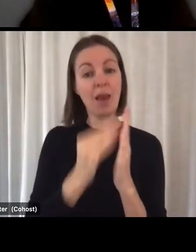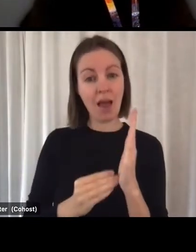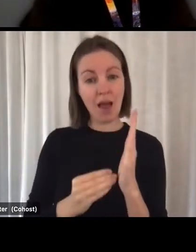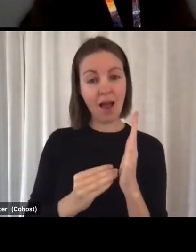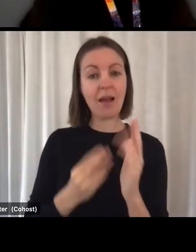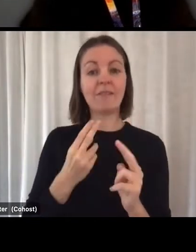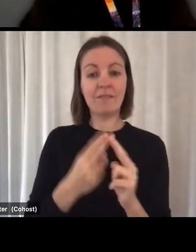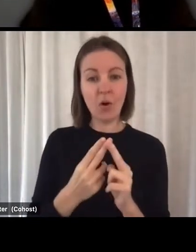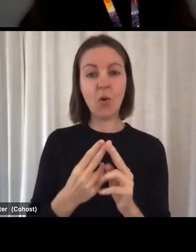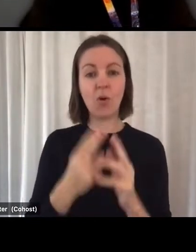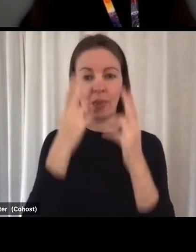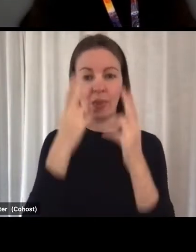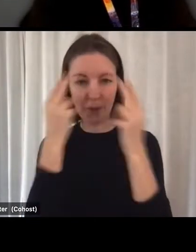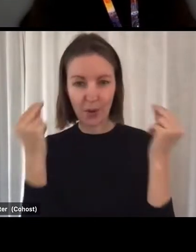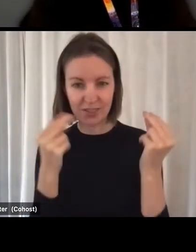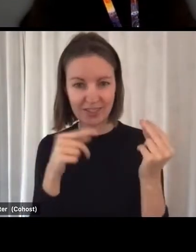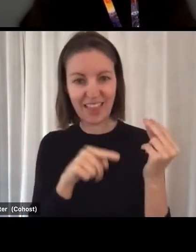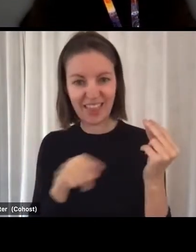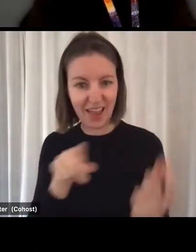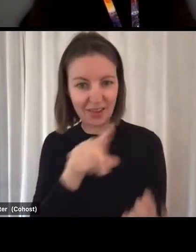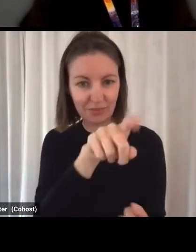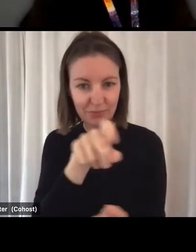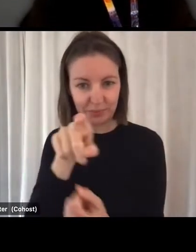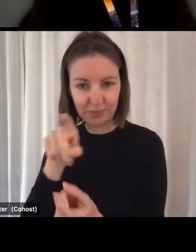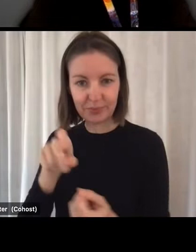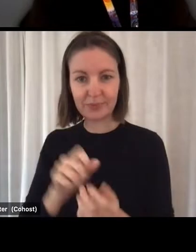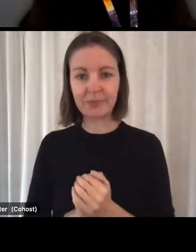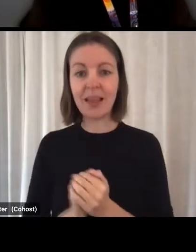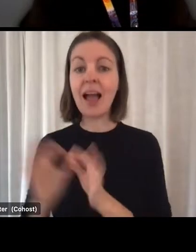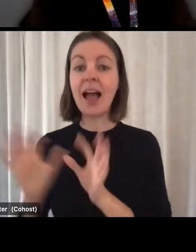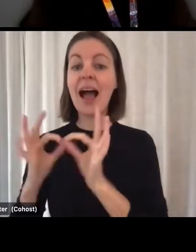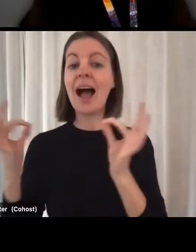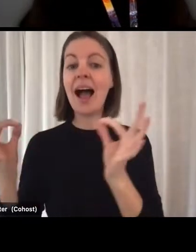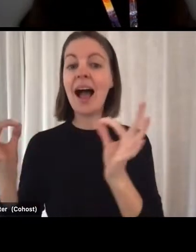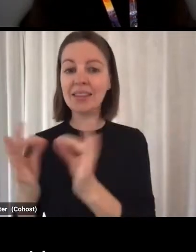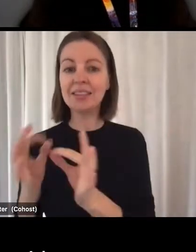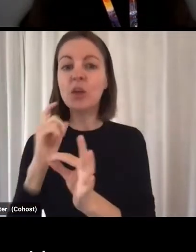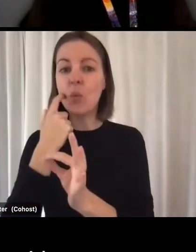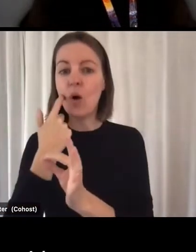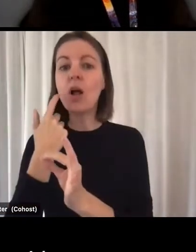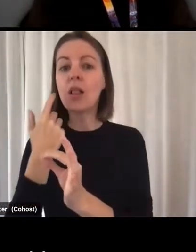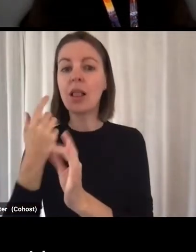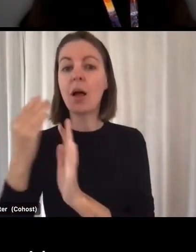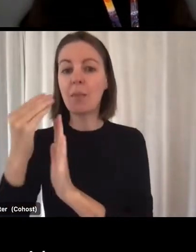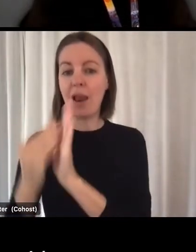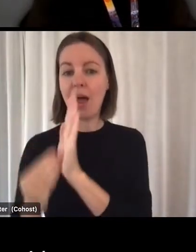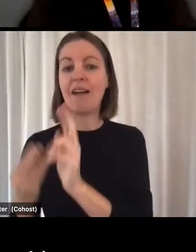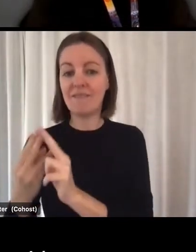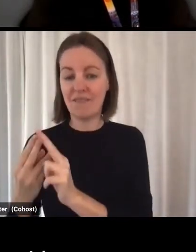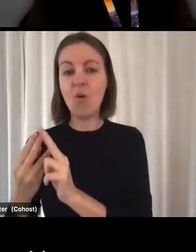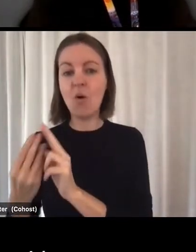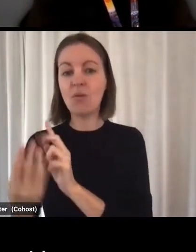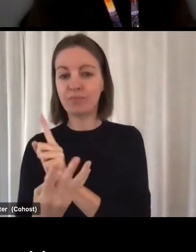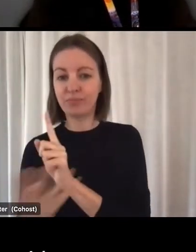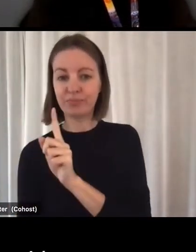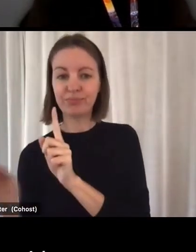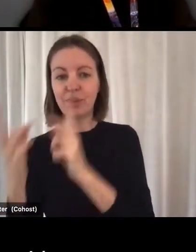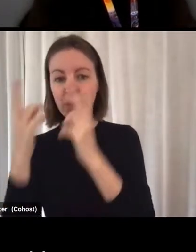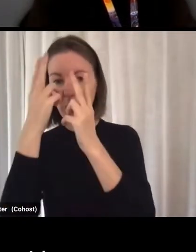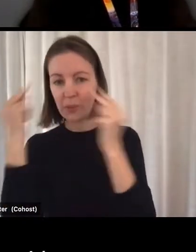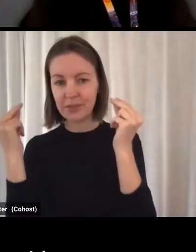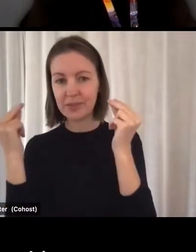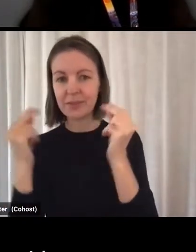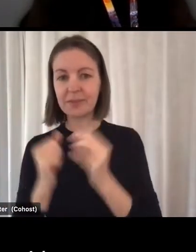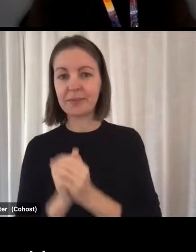employ. Agency agencies and brokers will apply for registered nurses working for them, but contracted to an